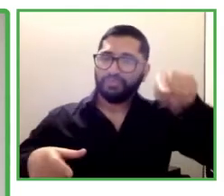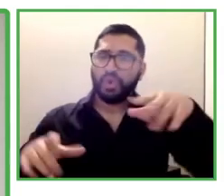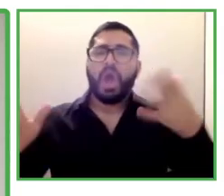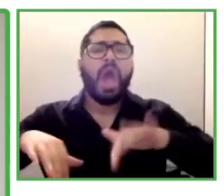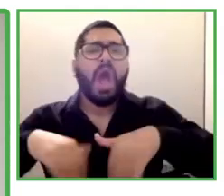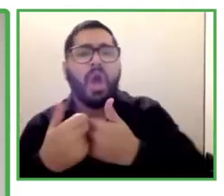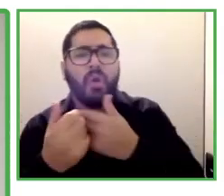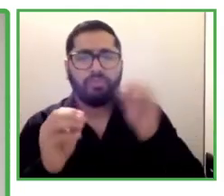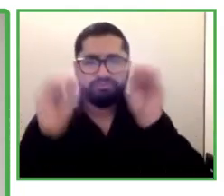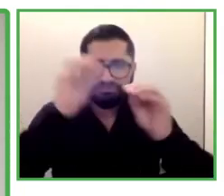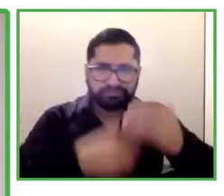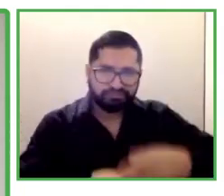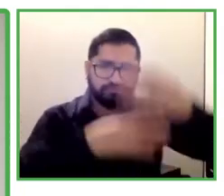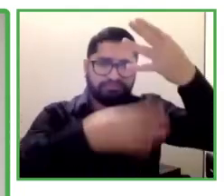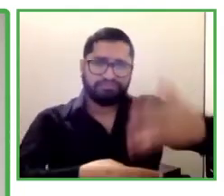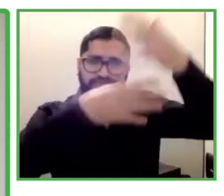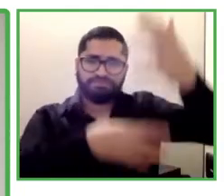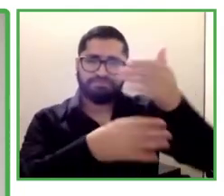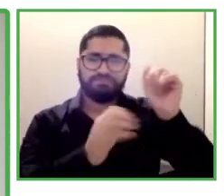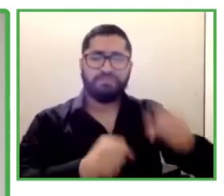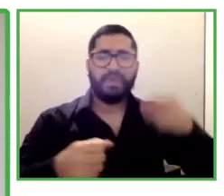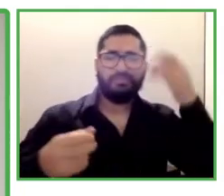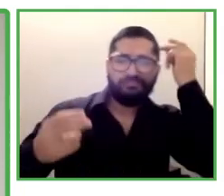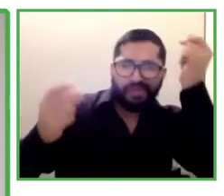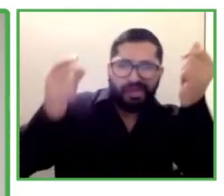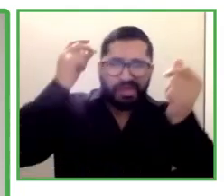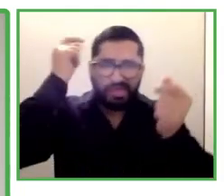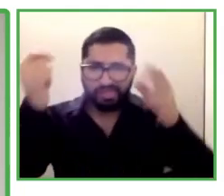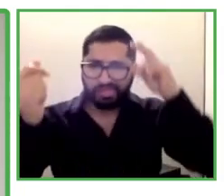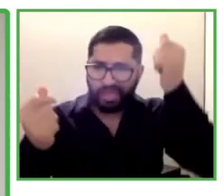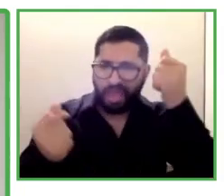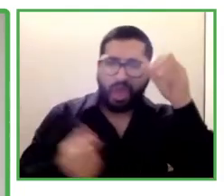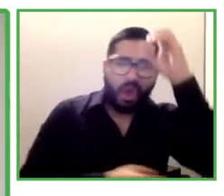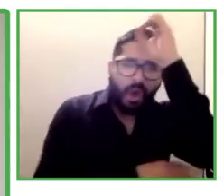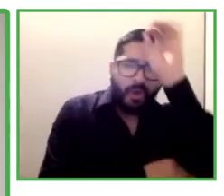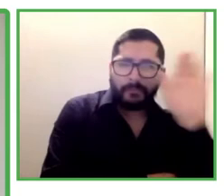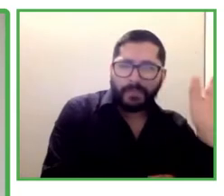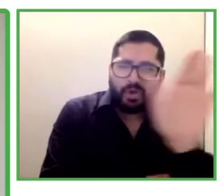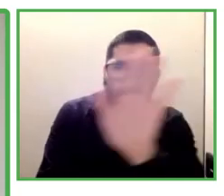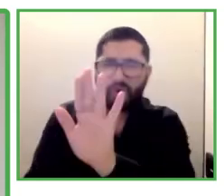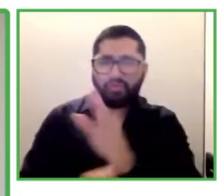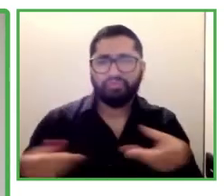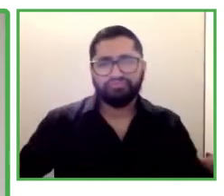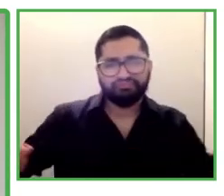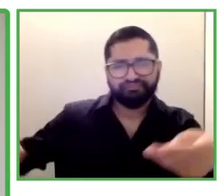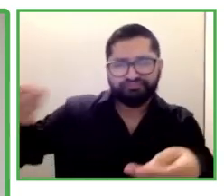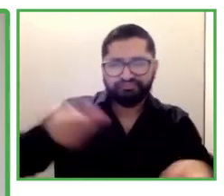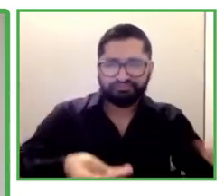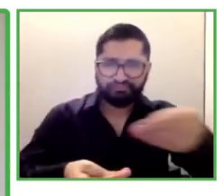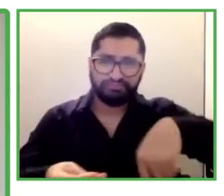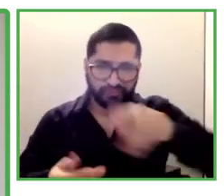now by sharing where you are connecting from and what motivated you to join this forum today.